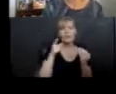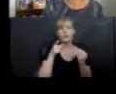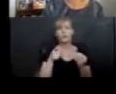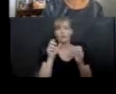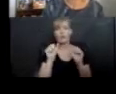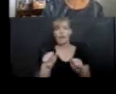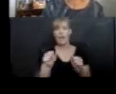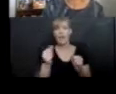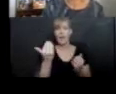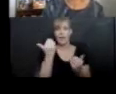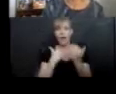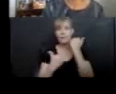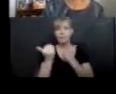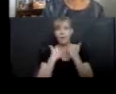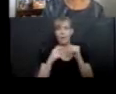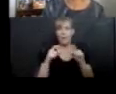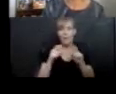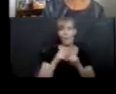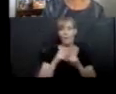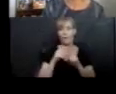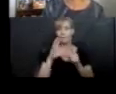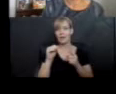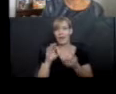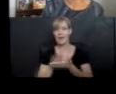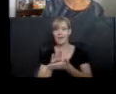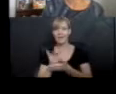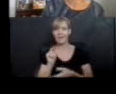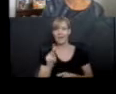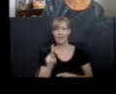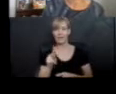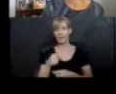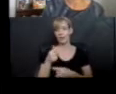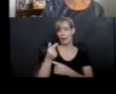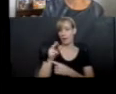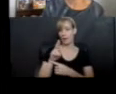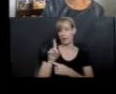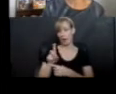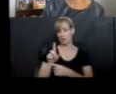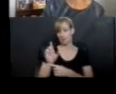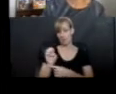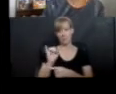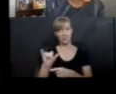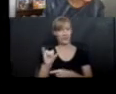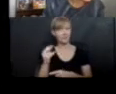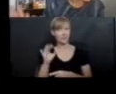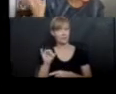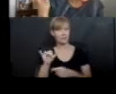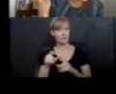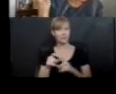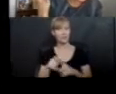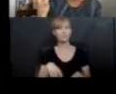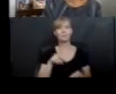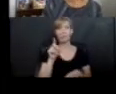words and ink. Guzzle, I think that's a juicy word. Do you open?